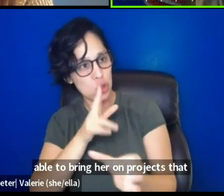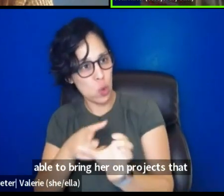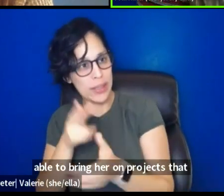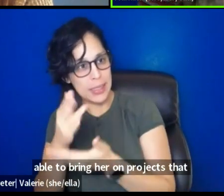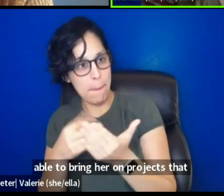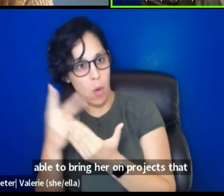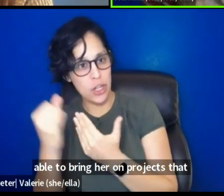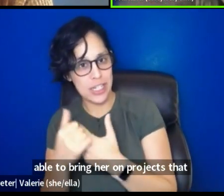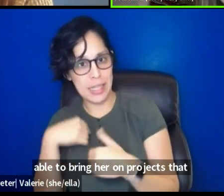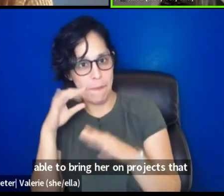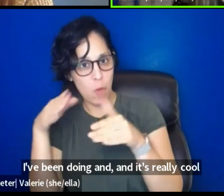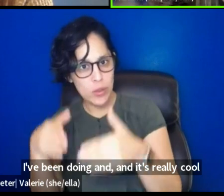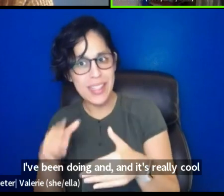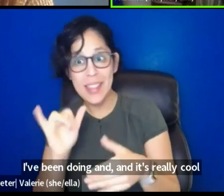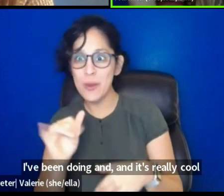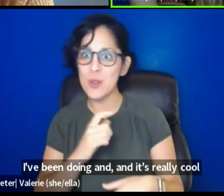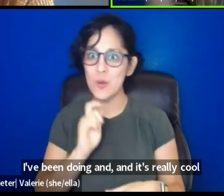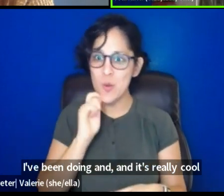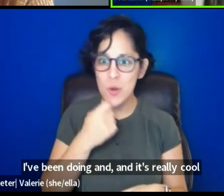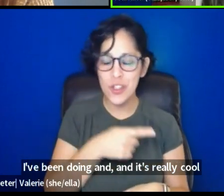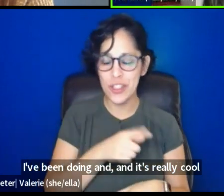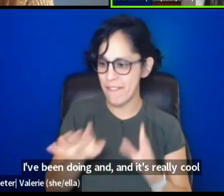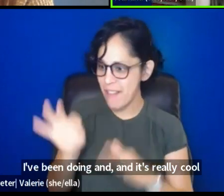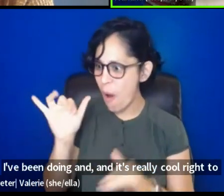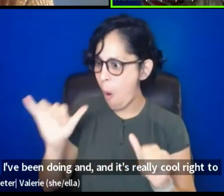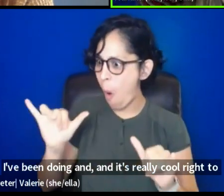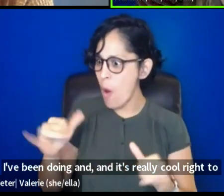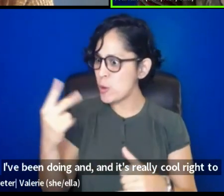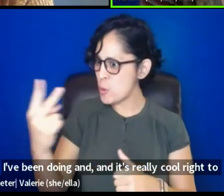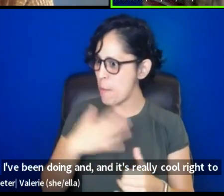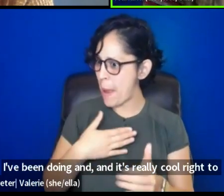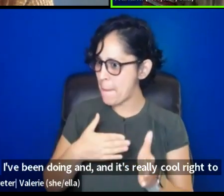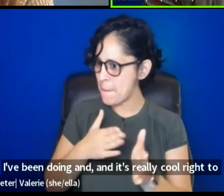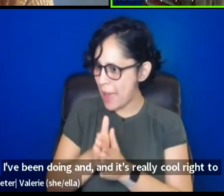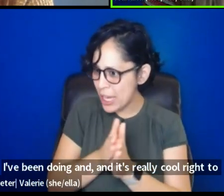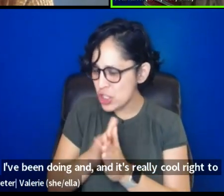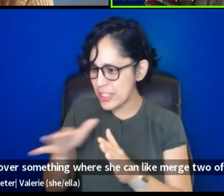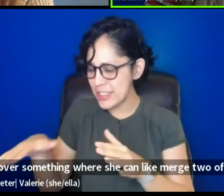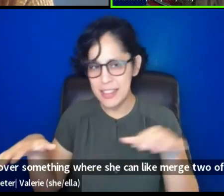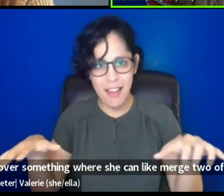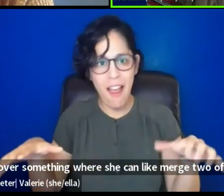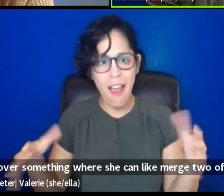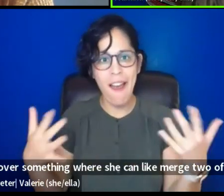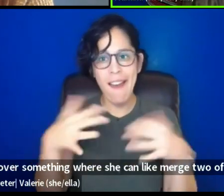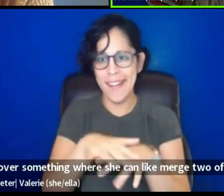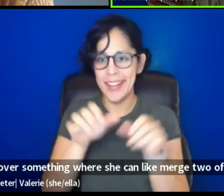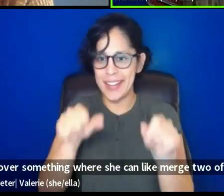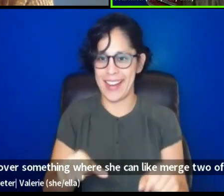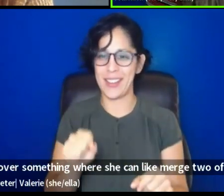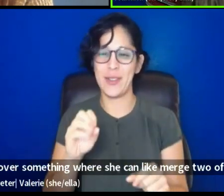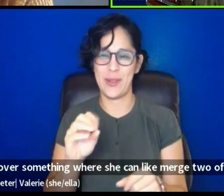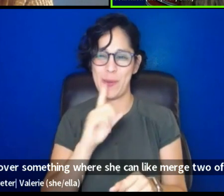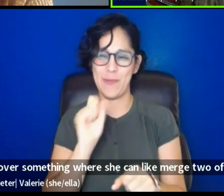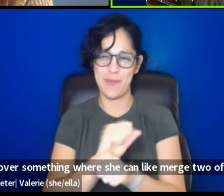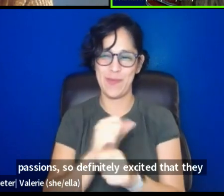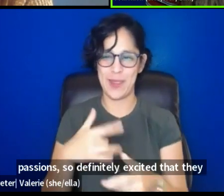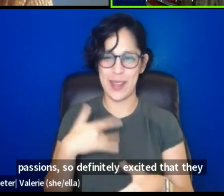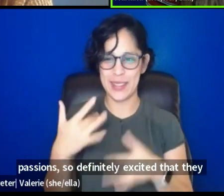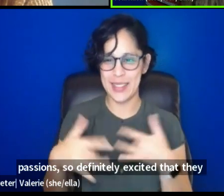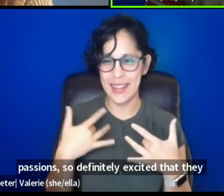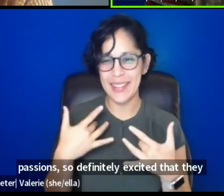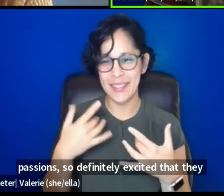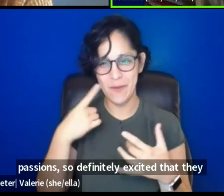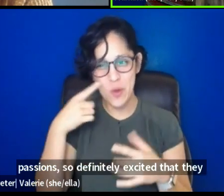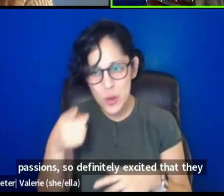it's really cool, right, to discover something where she can, like, merge two of her passions, so definitely excited that, that you